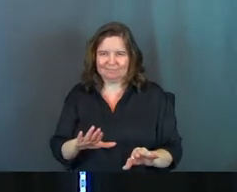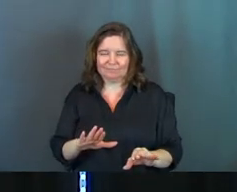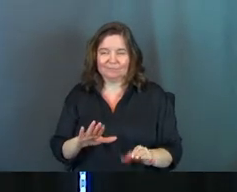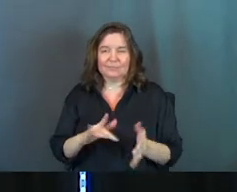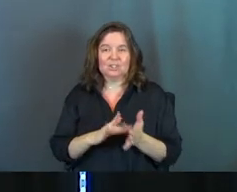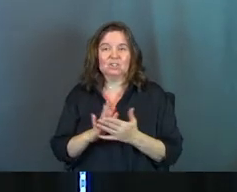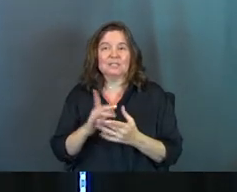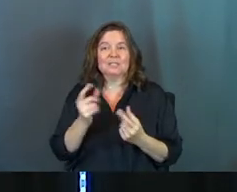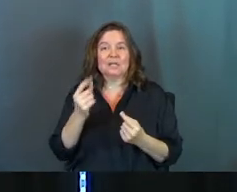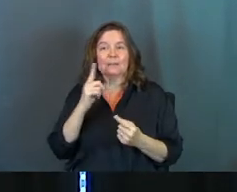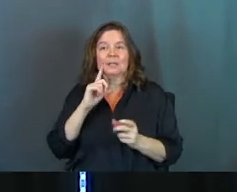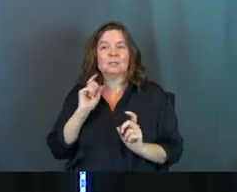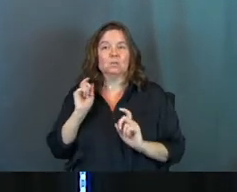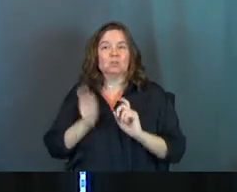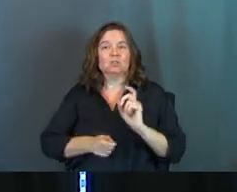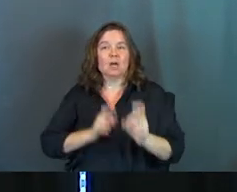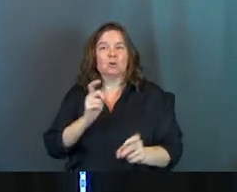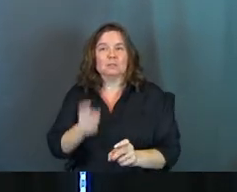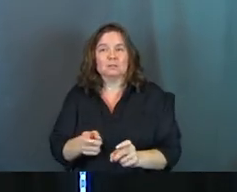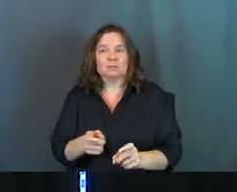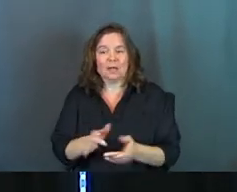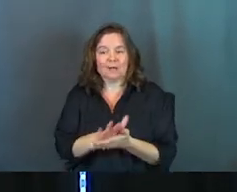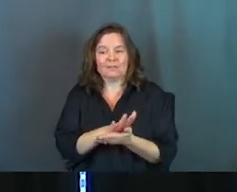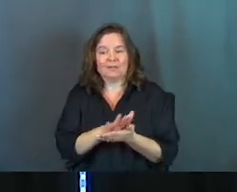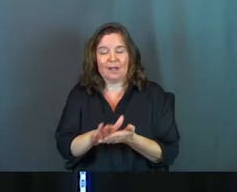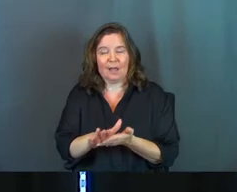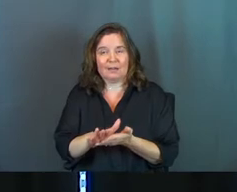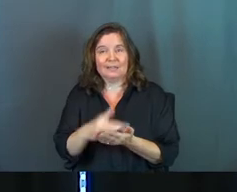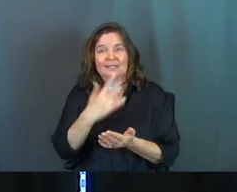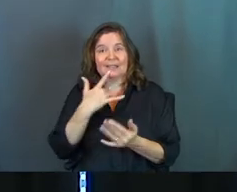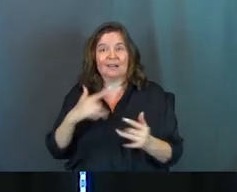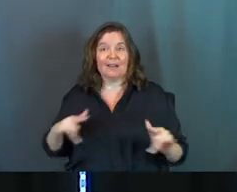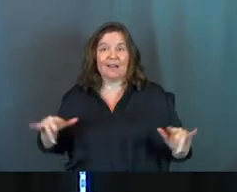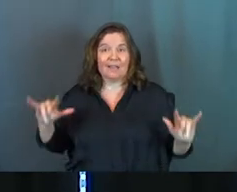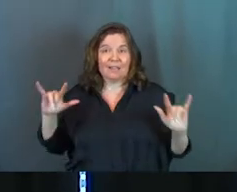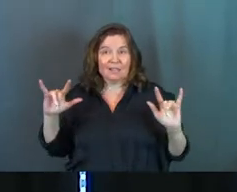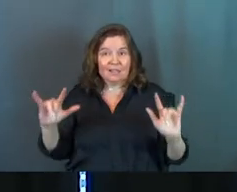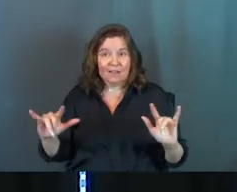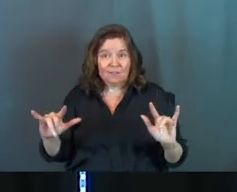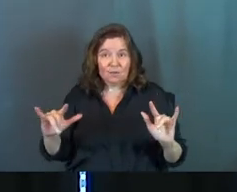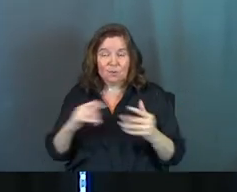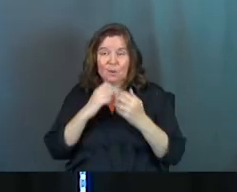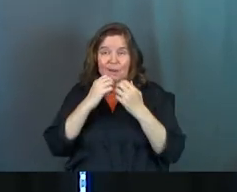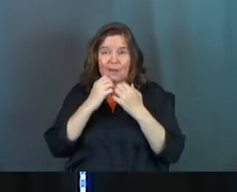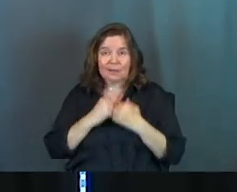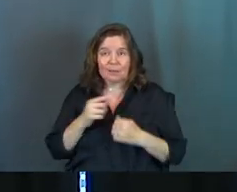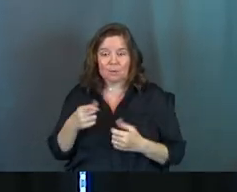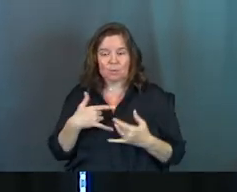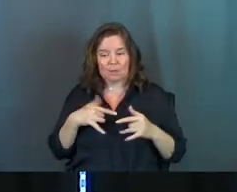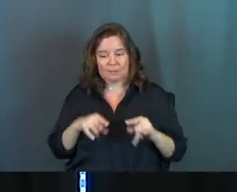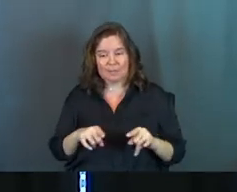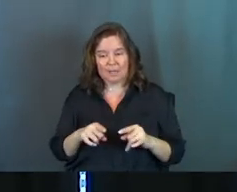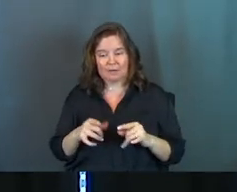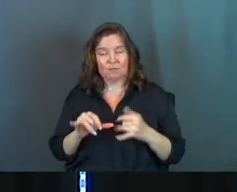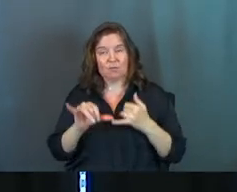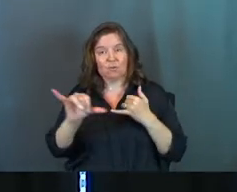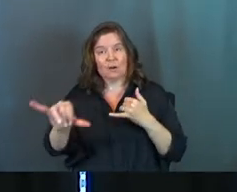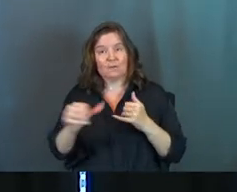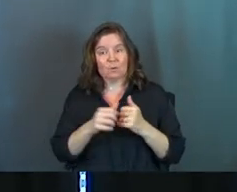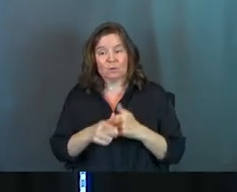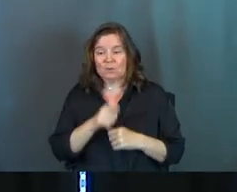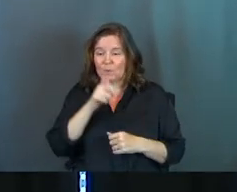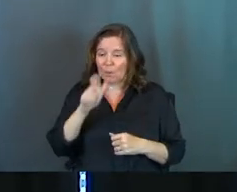He did it out of his generosity. He did it out of kindness and said, I love you. I care about you. I want to spend eternity with you,